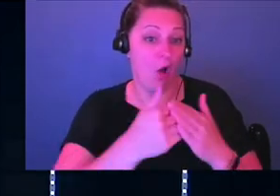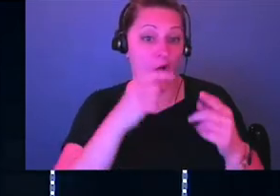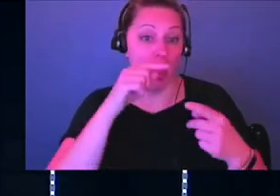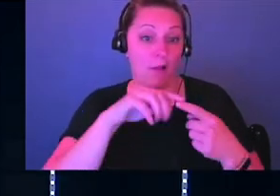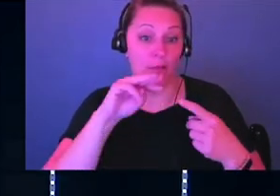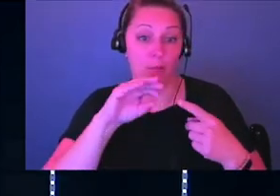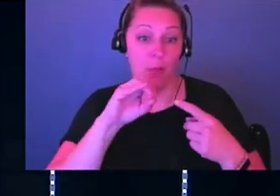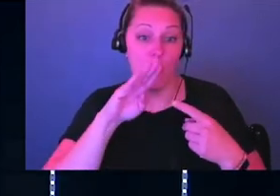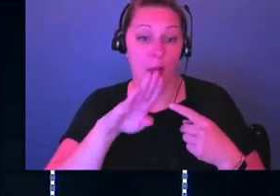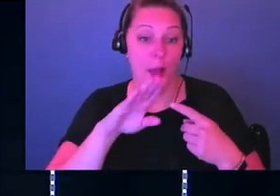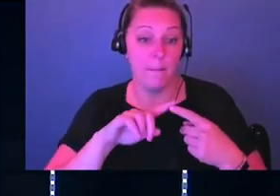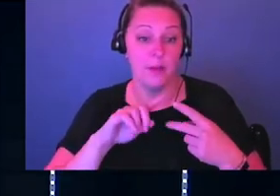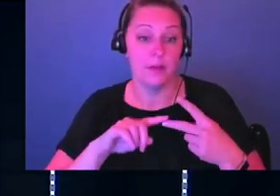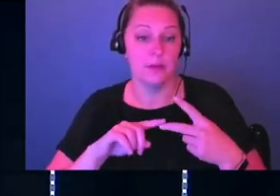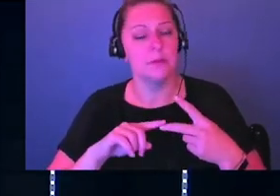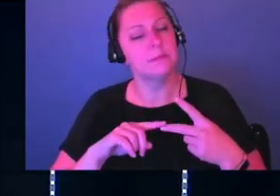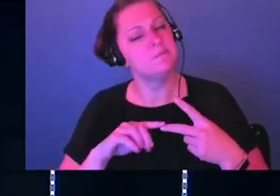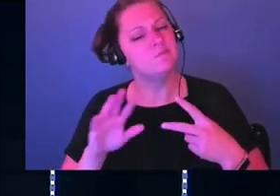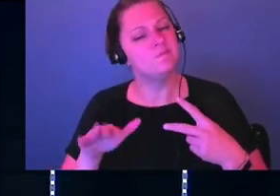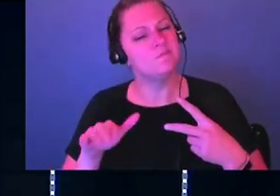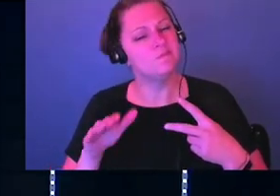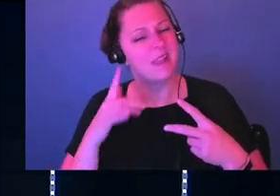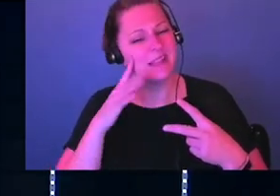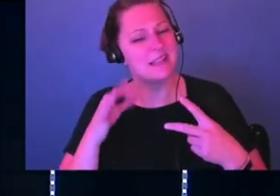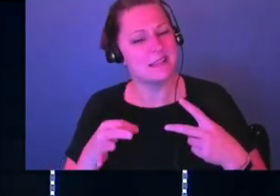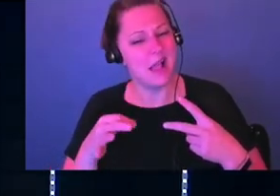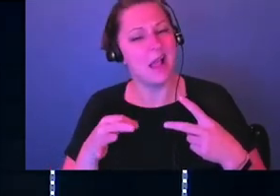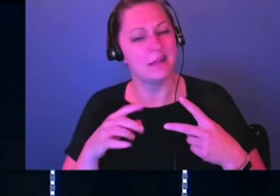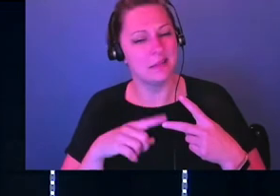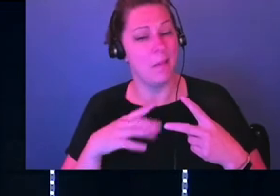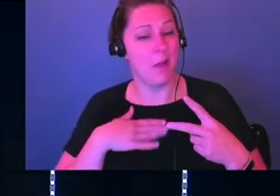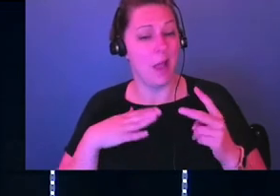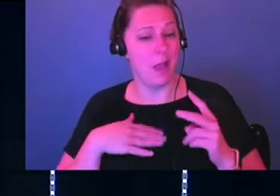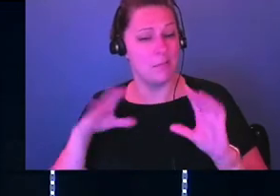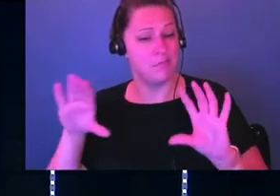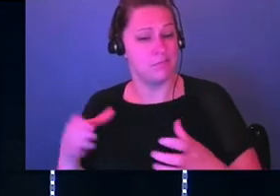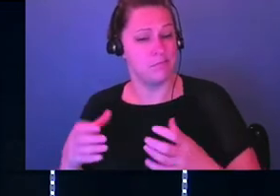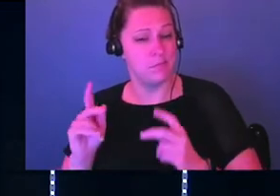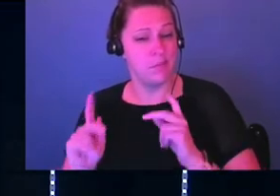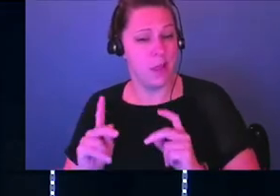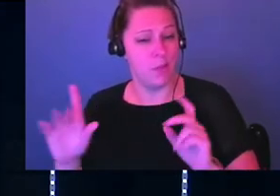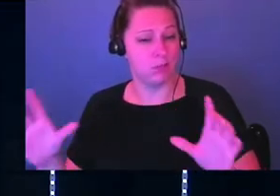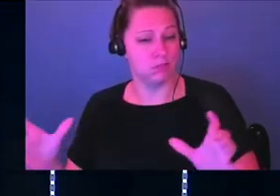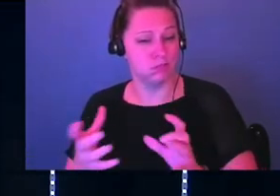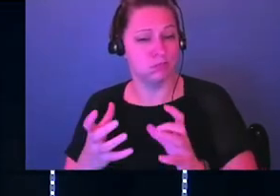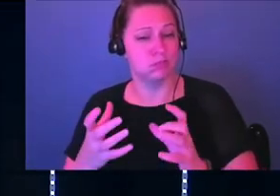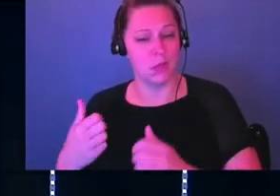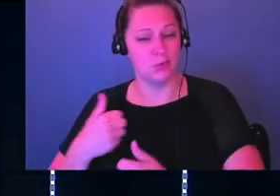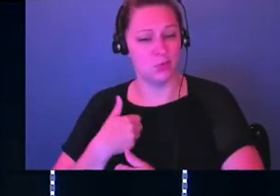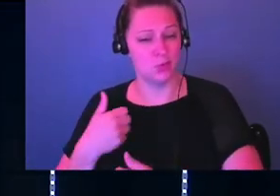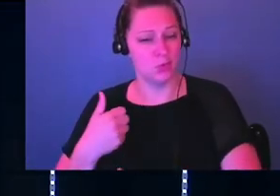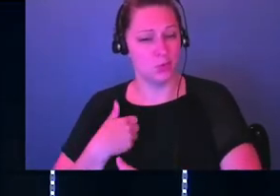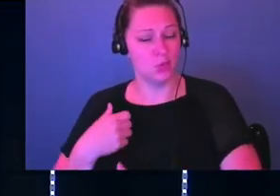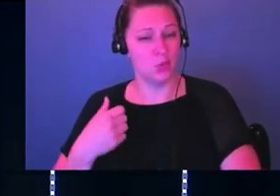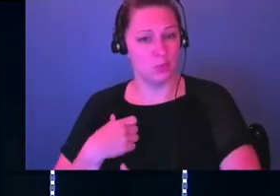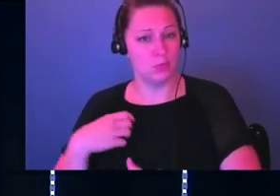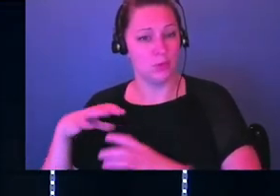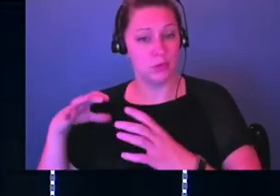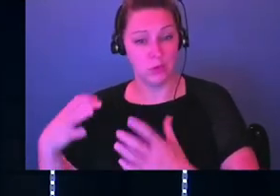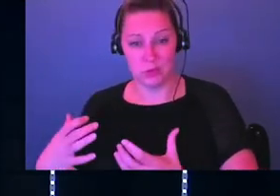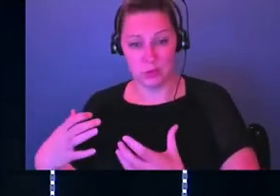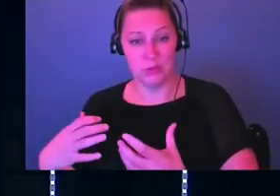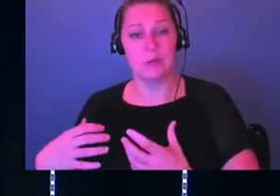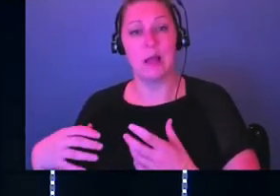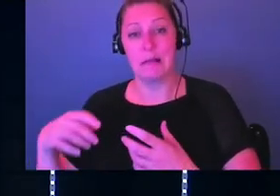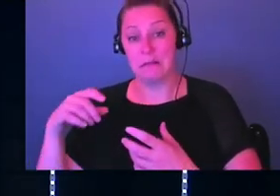But first, King Jehoram decides, okay, I got to get my people together. So he gathers all his soldiers, all his troops, his army, and he's like, I need my